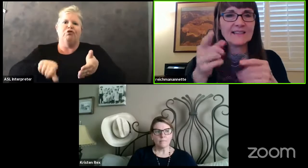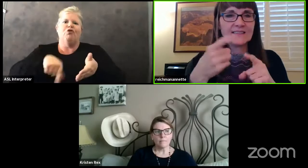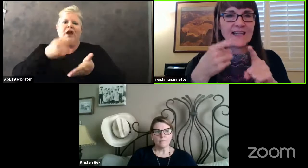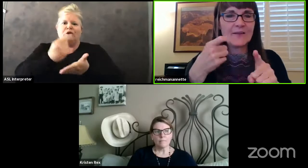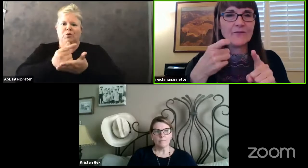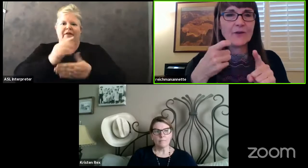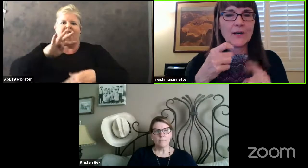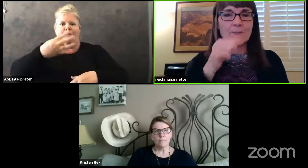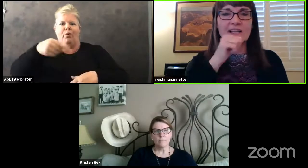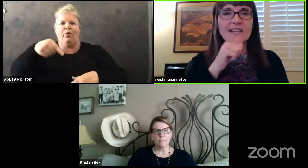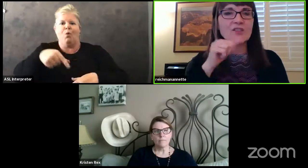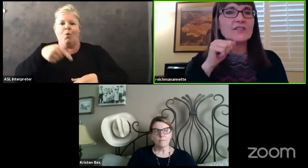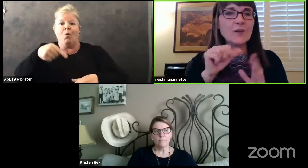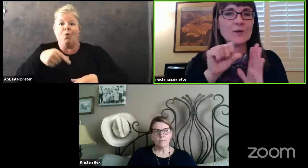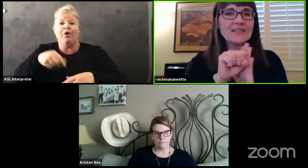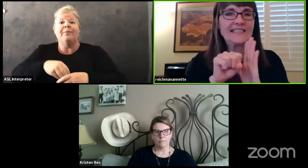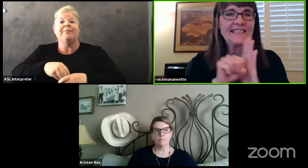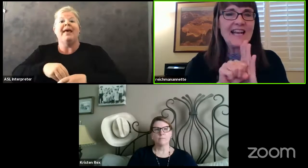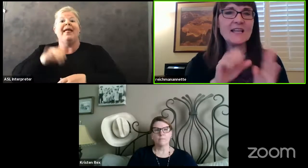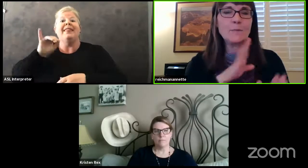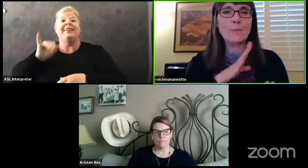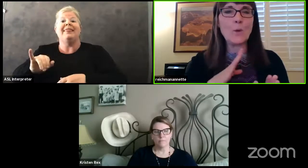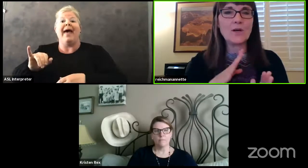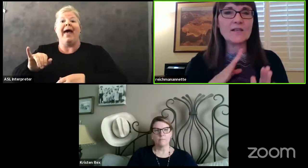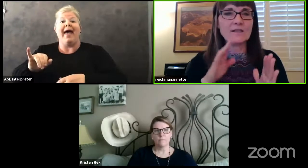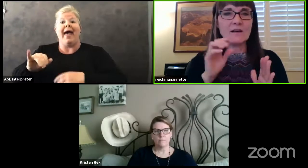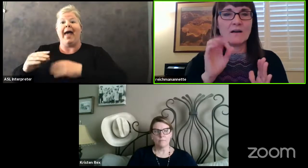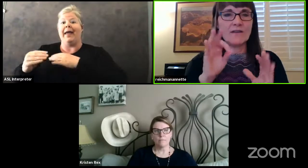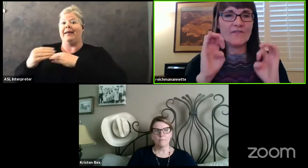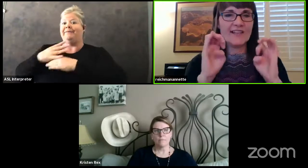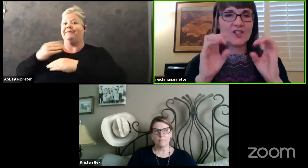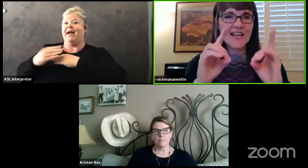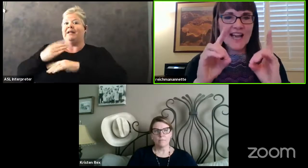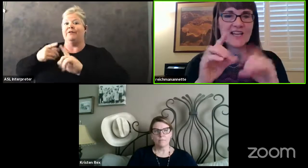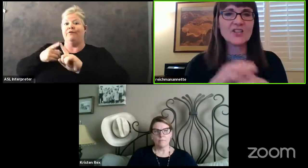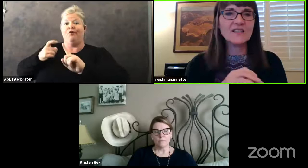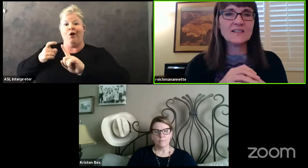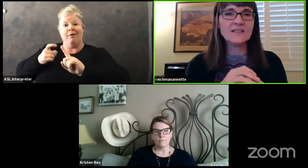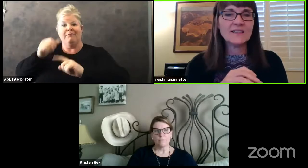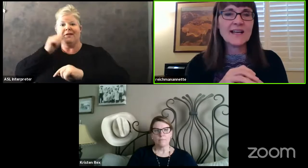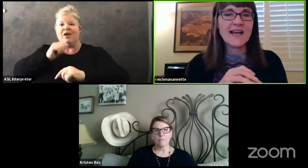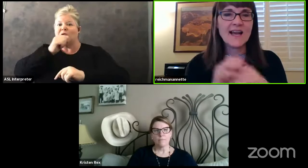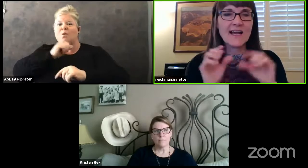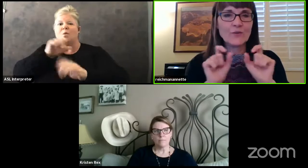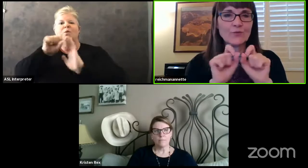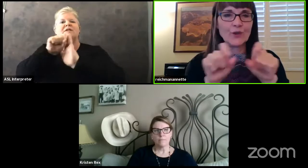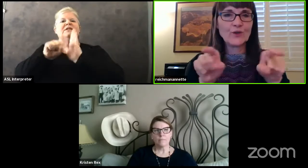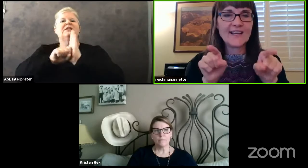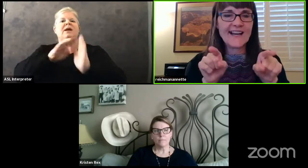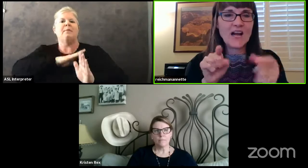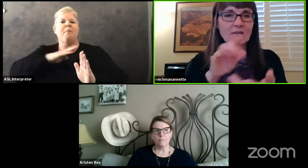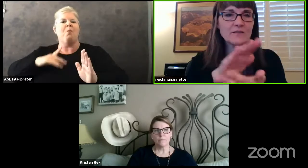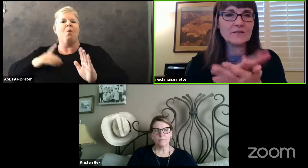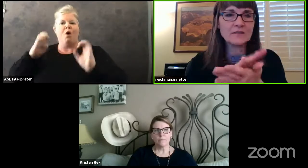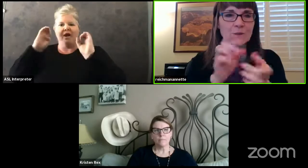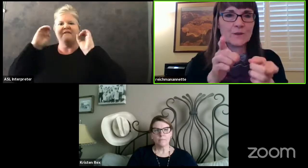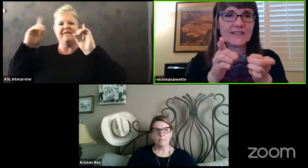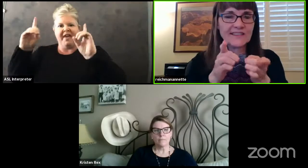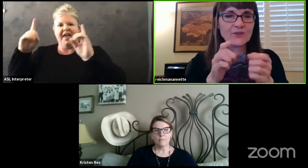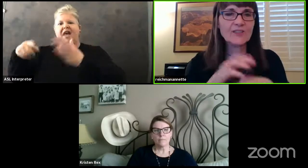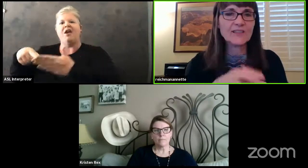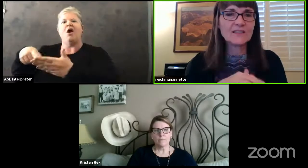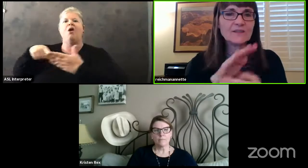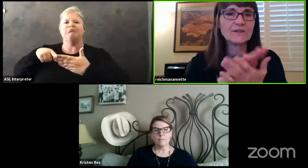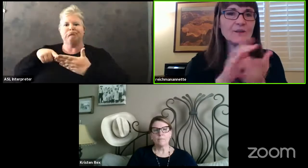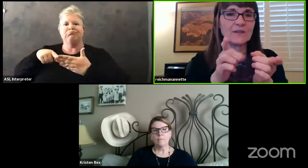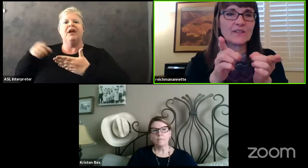guidance came from the Arizona State Board of Education and rolled that out to school